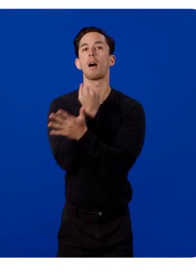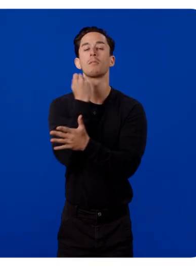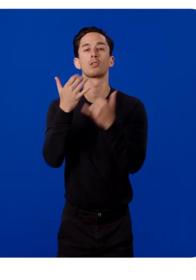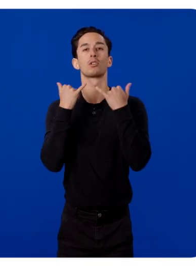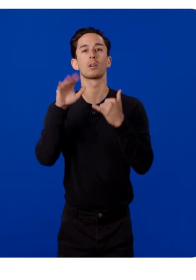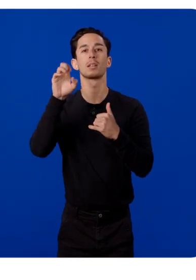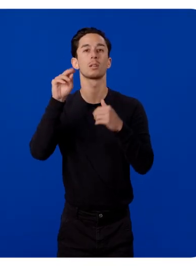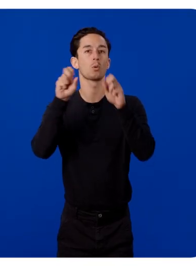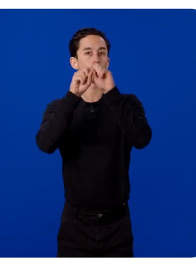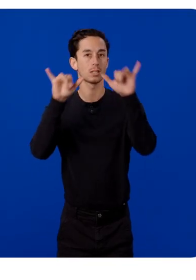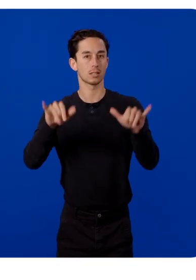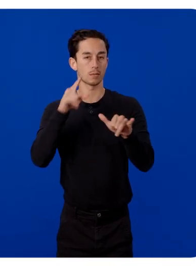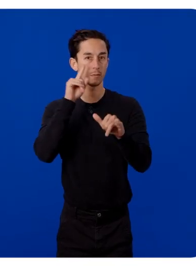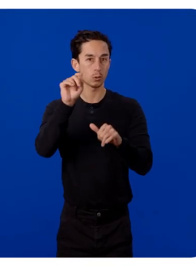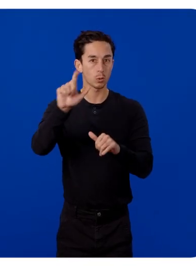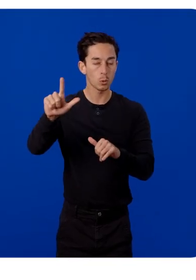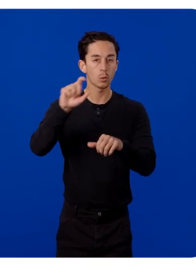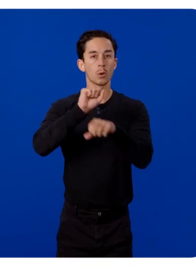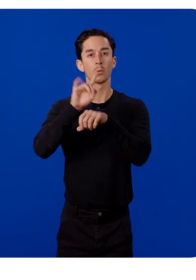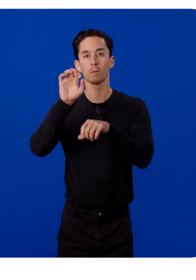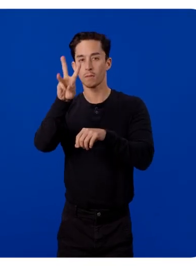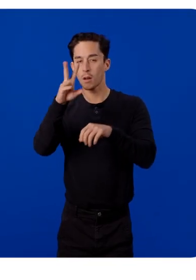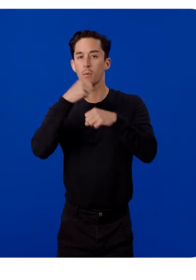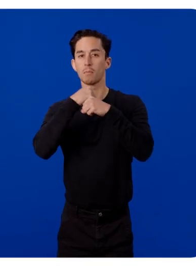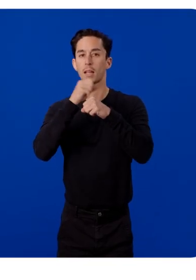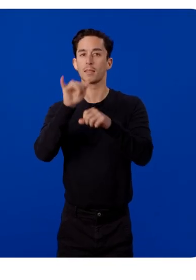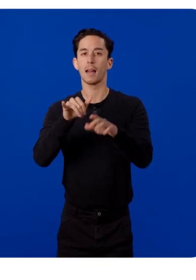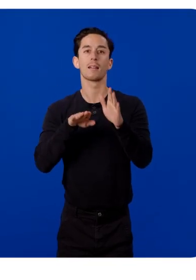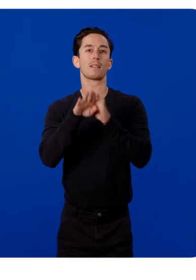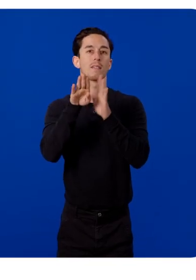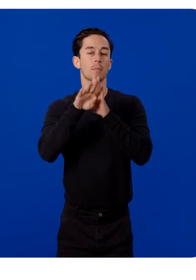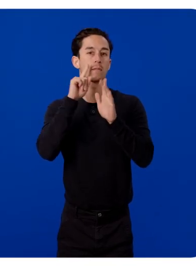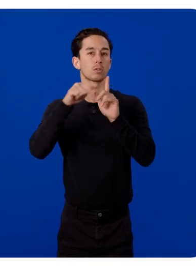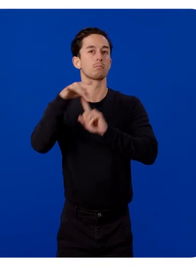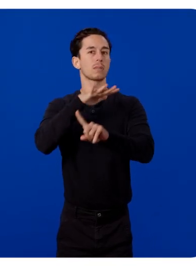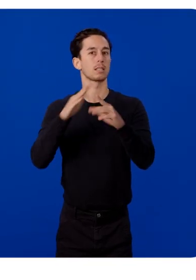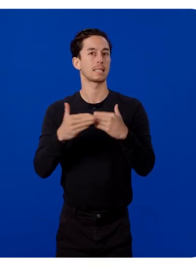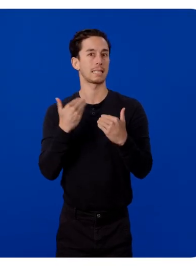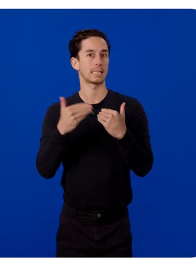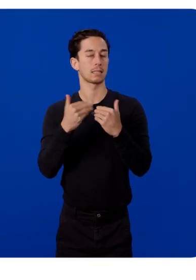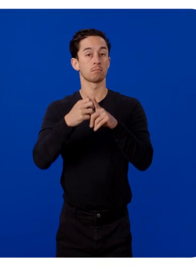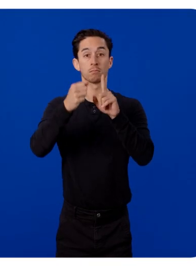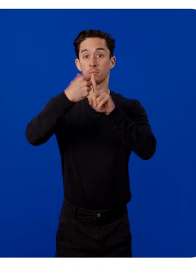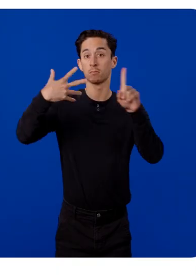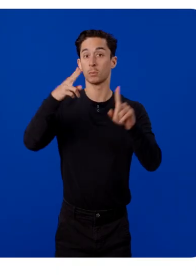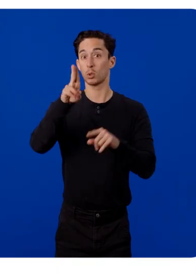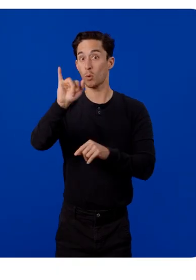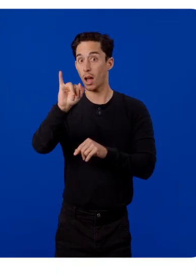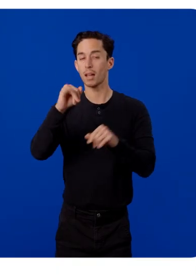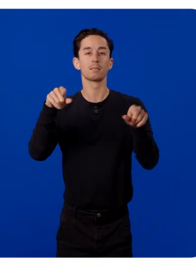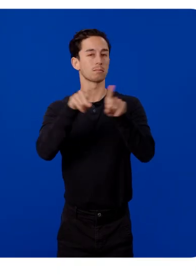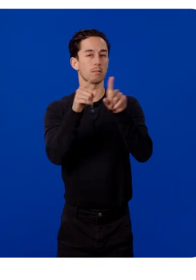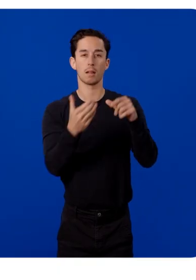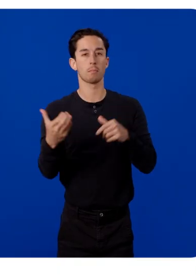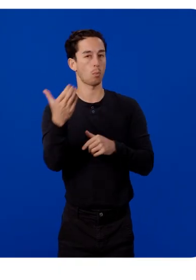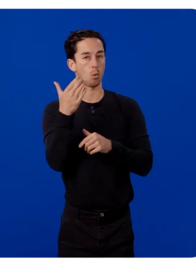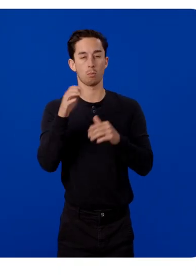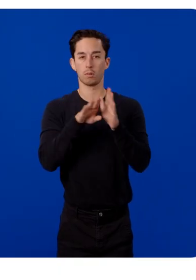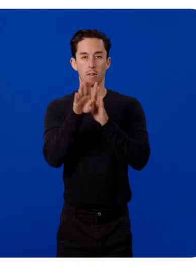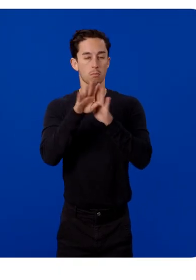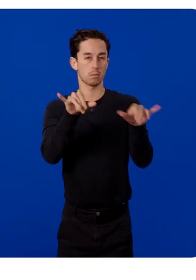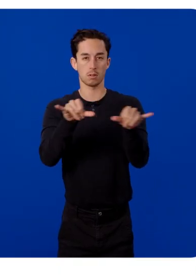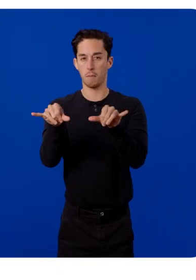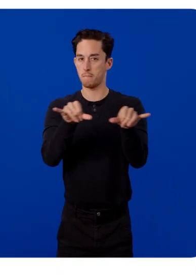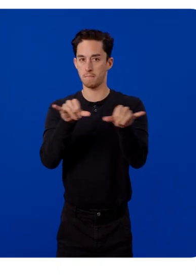tools and workflows to make spatial development easy. Building out UI and Spatial SDK is the same as mobile development. An